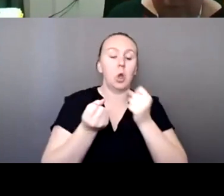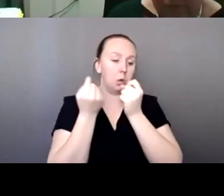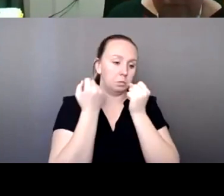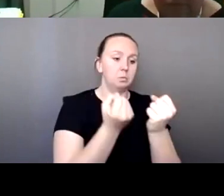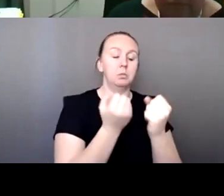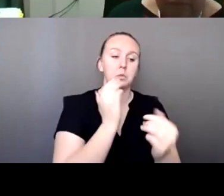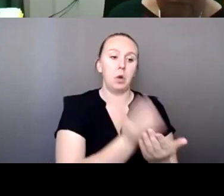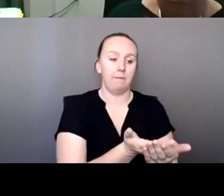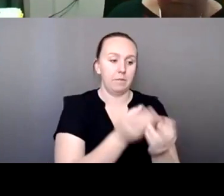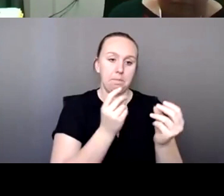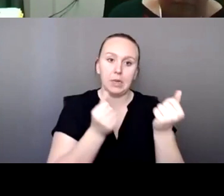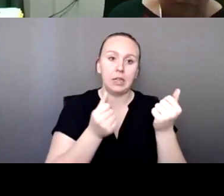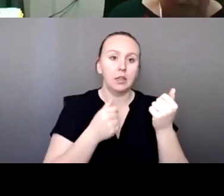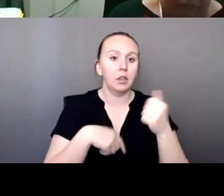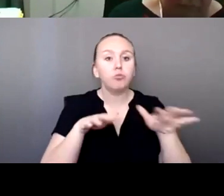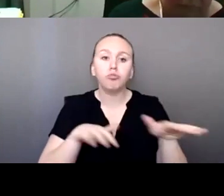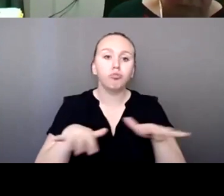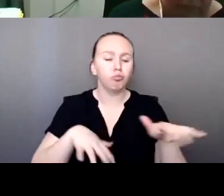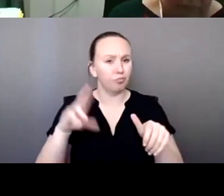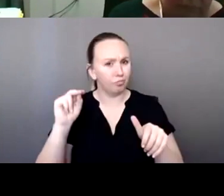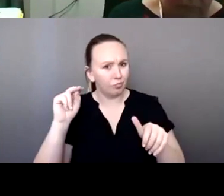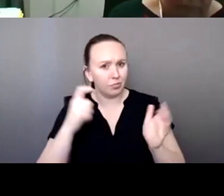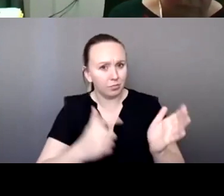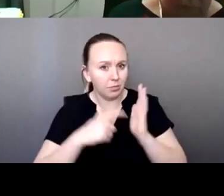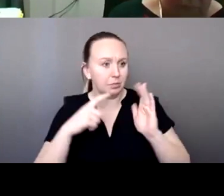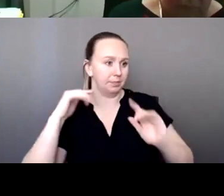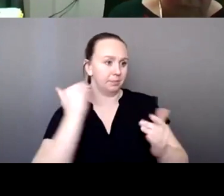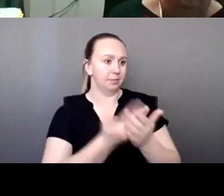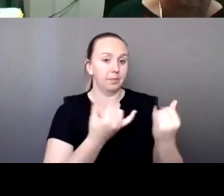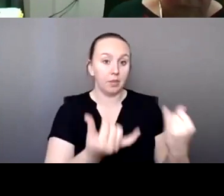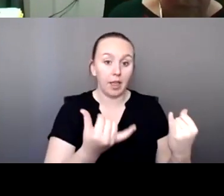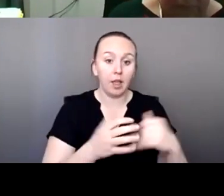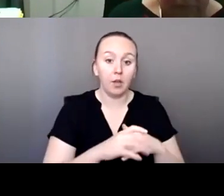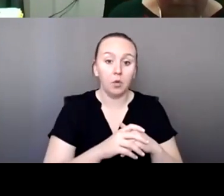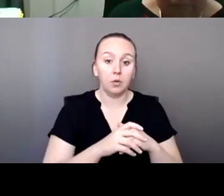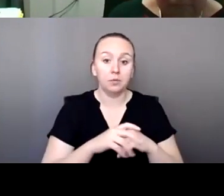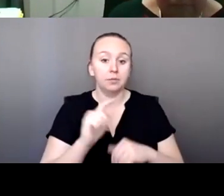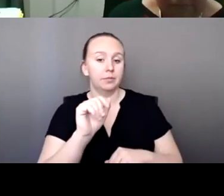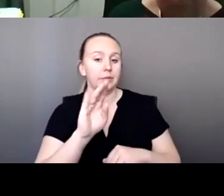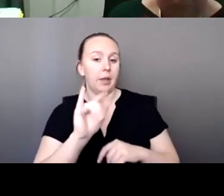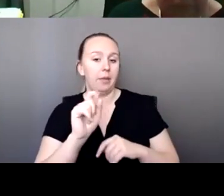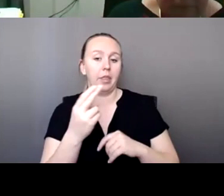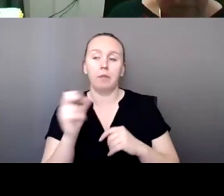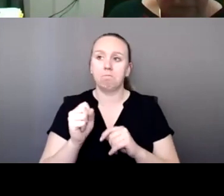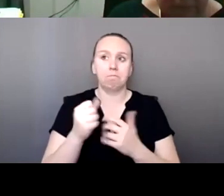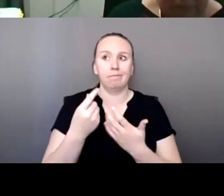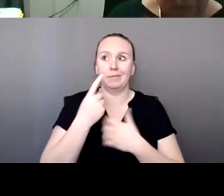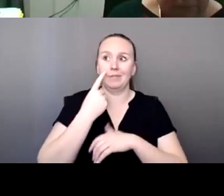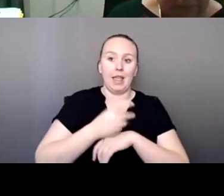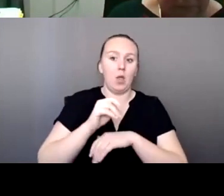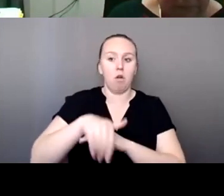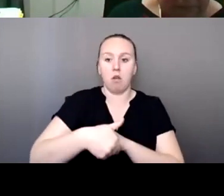immediately. We don't take our time, you know, and it's day or night. We don't like our offices open nine to five, but